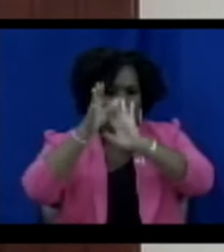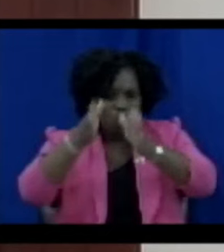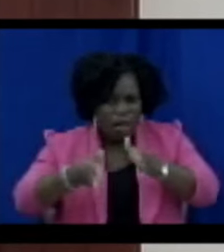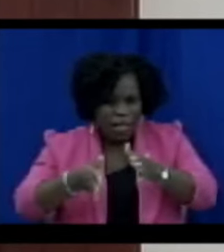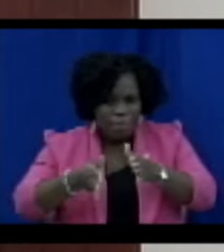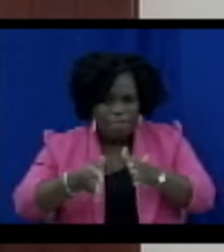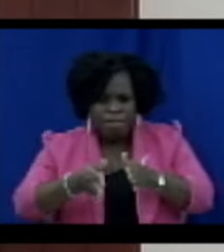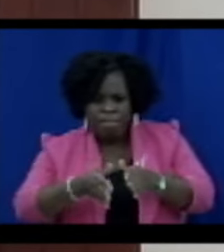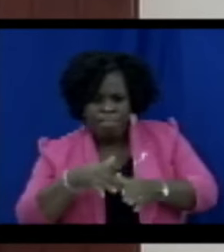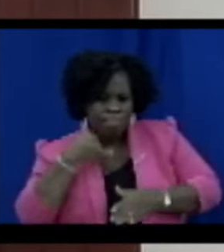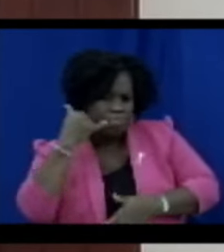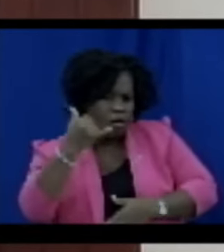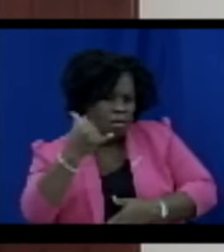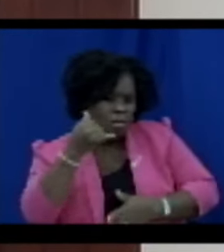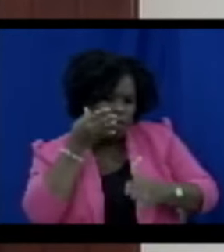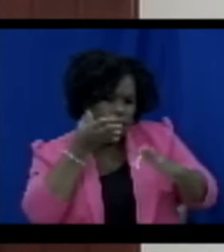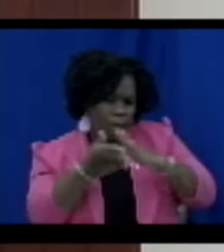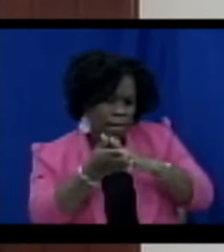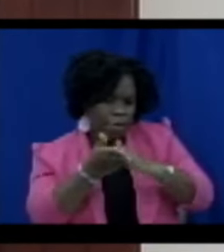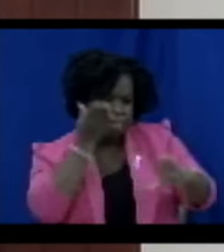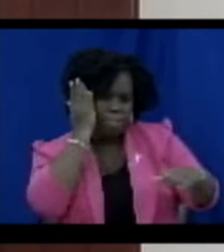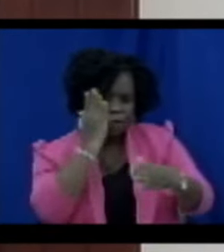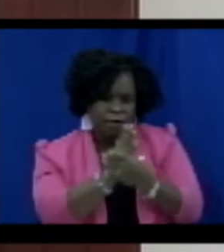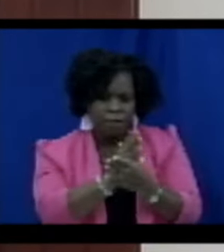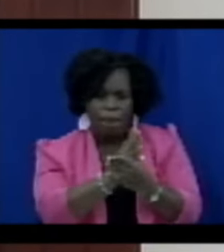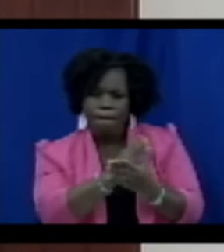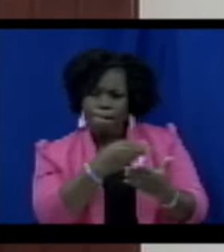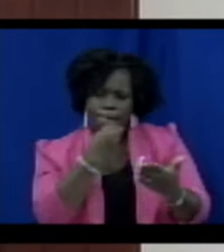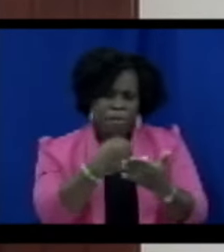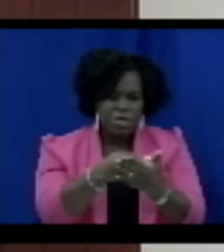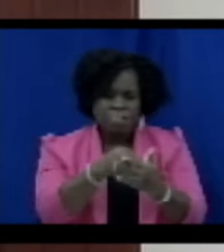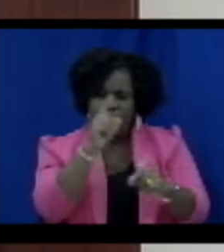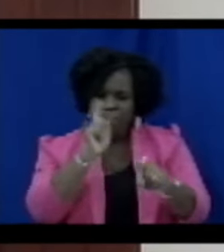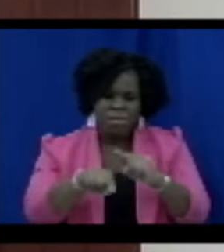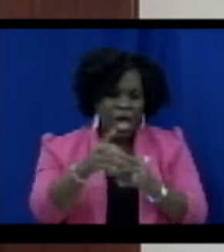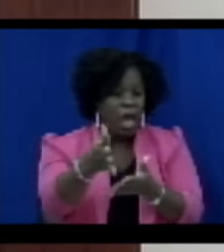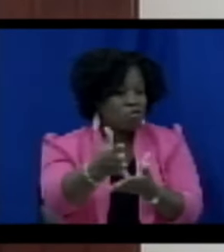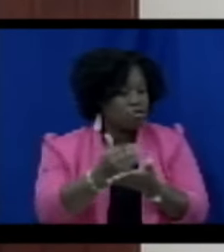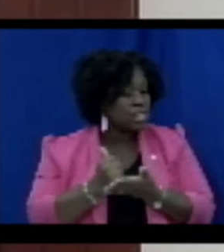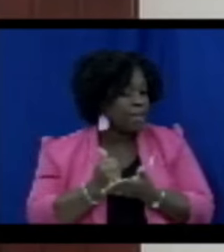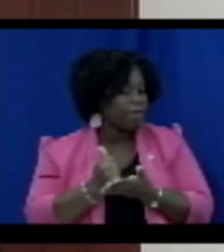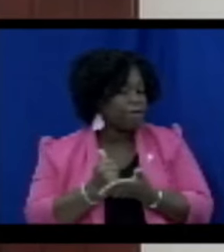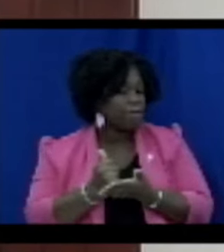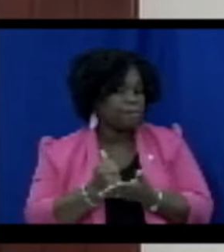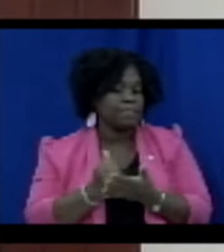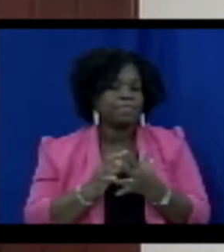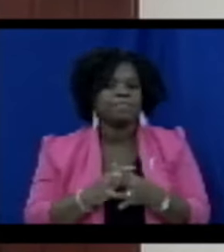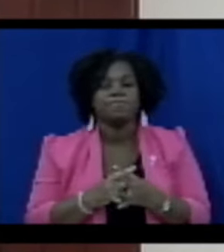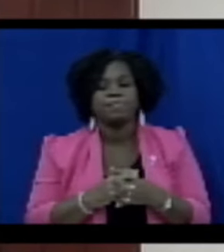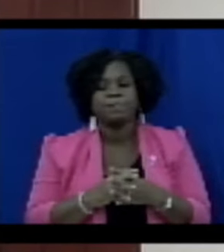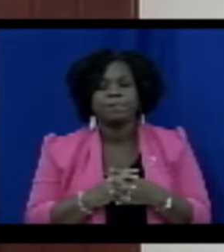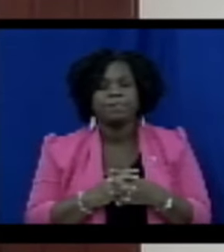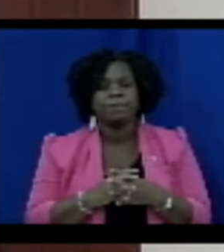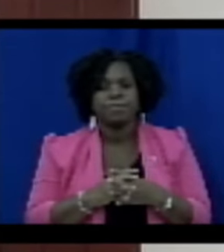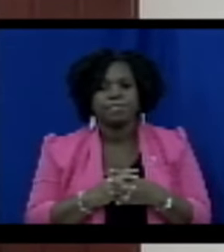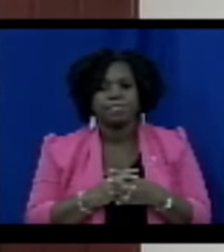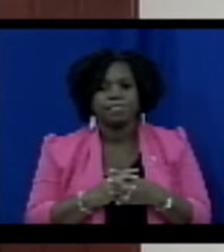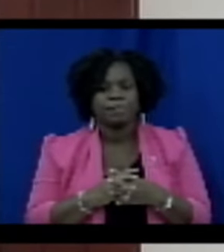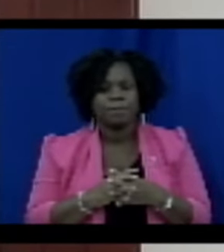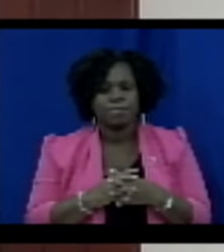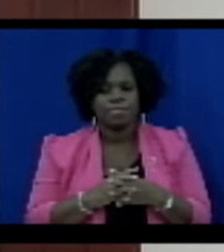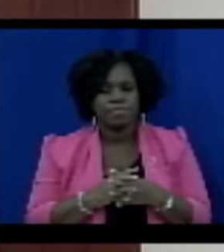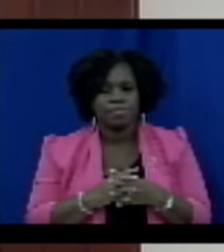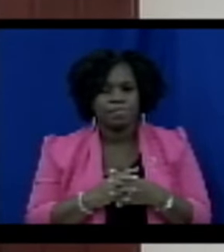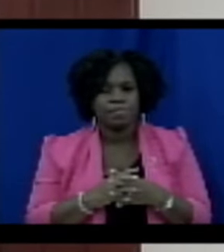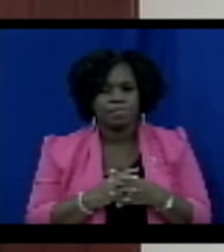identify, pursue, prosecute, and recover the proceeds of crime at all levels. This encompasses